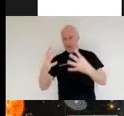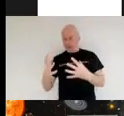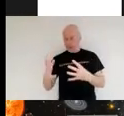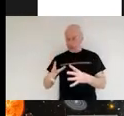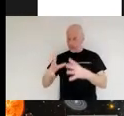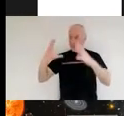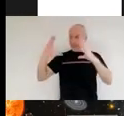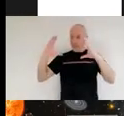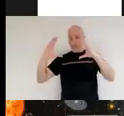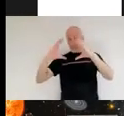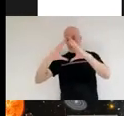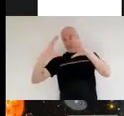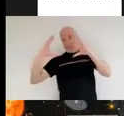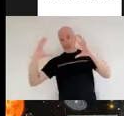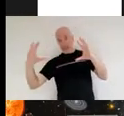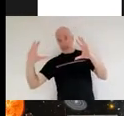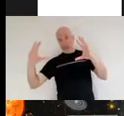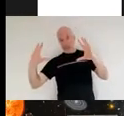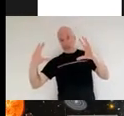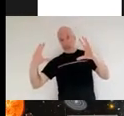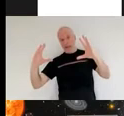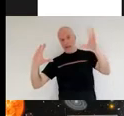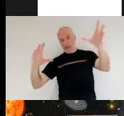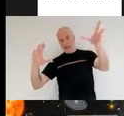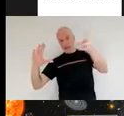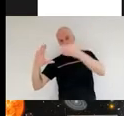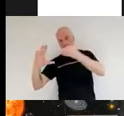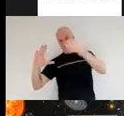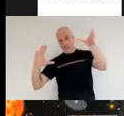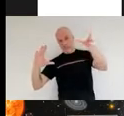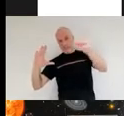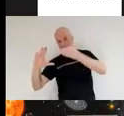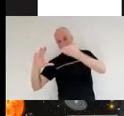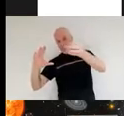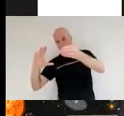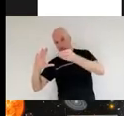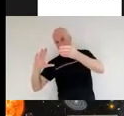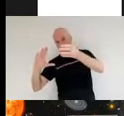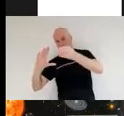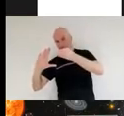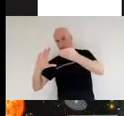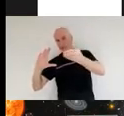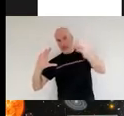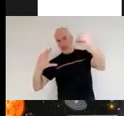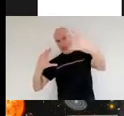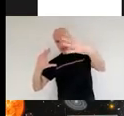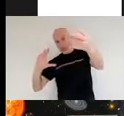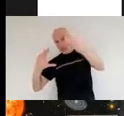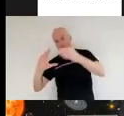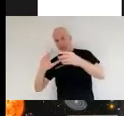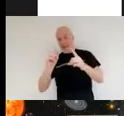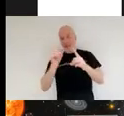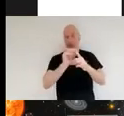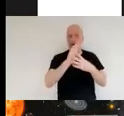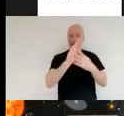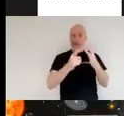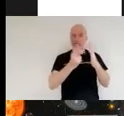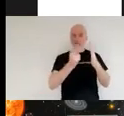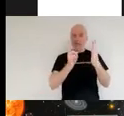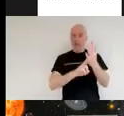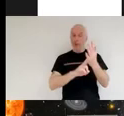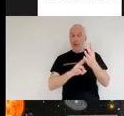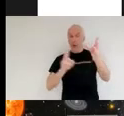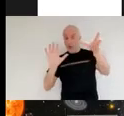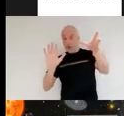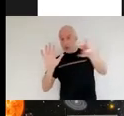the more light you are getting each photon each little packet of light energy is giving you information so we want